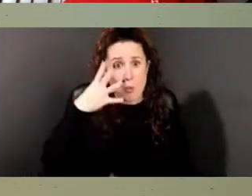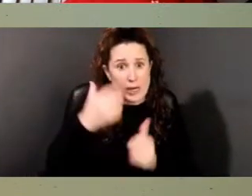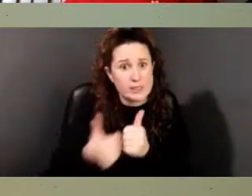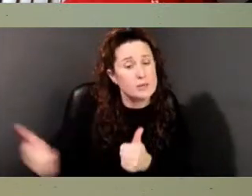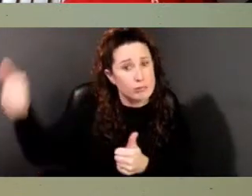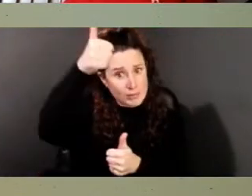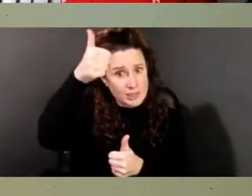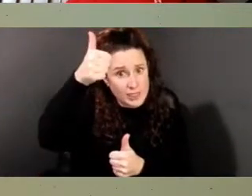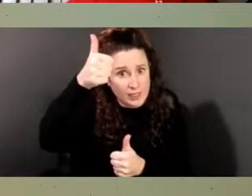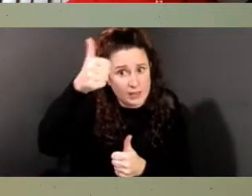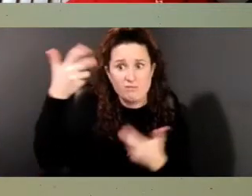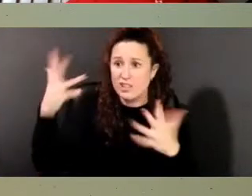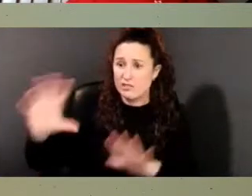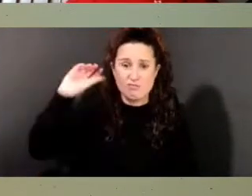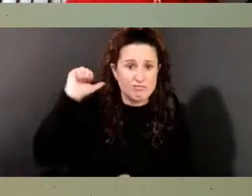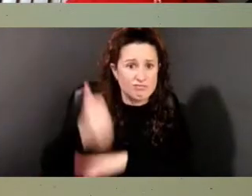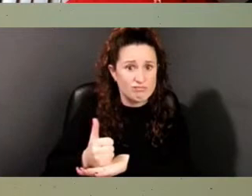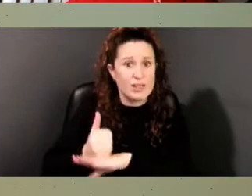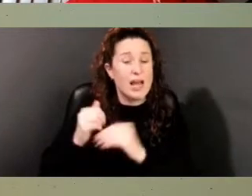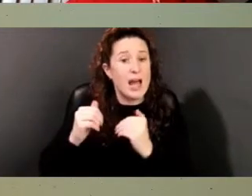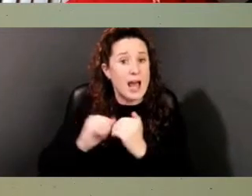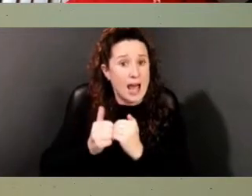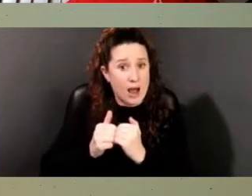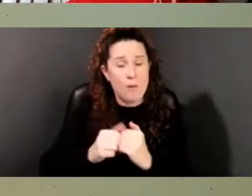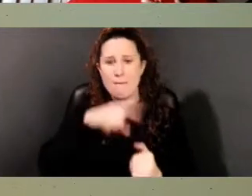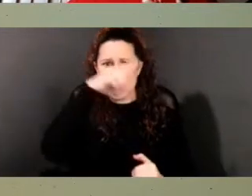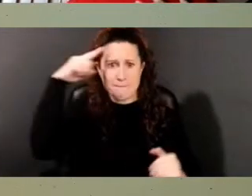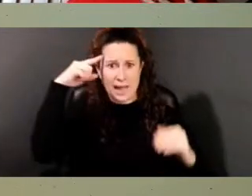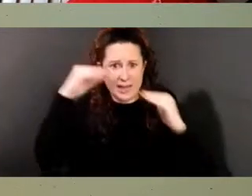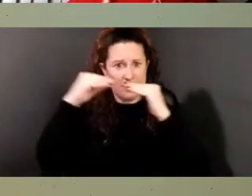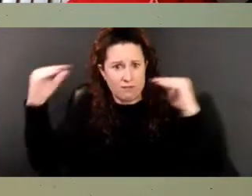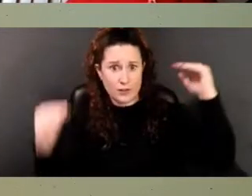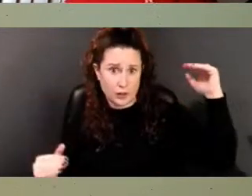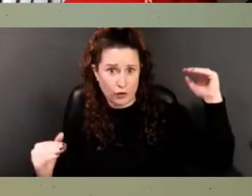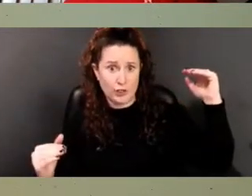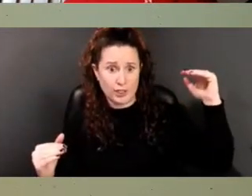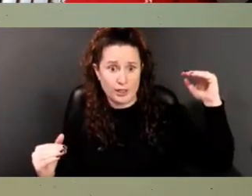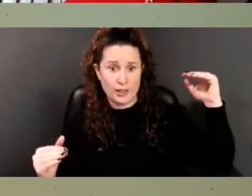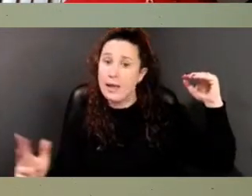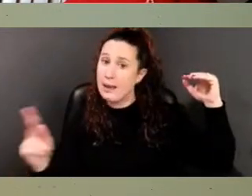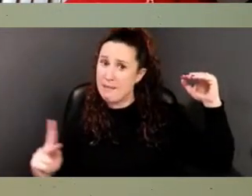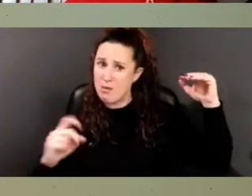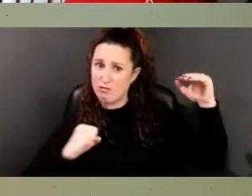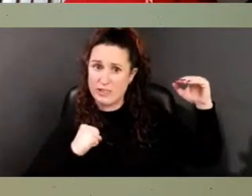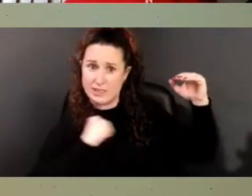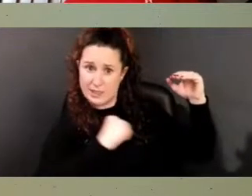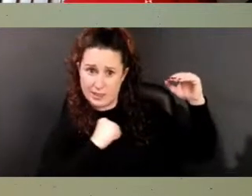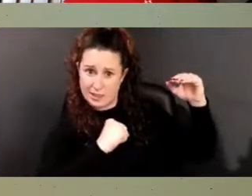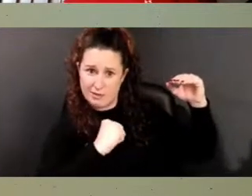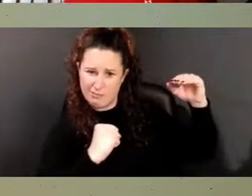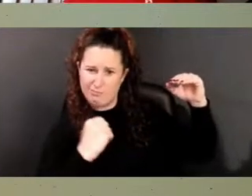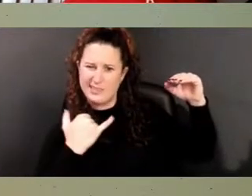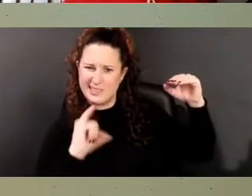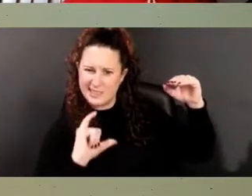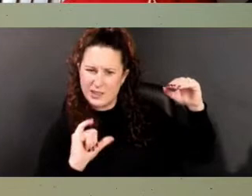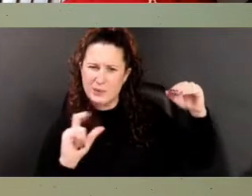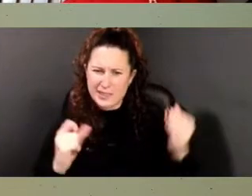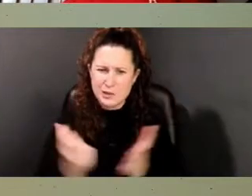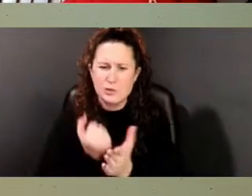was established on the back of Black inferiority that folks resisted against, but we still have to talk about that.